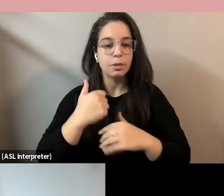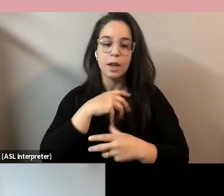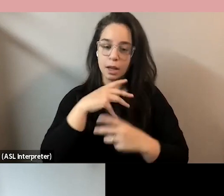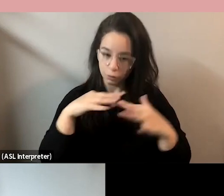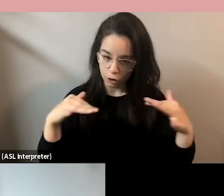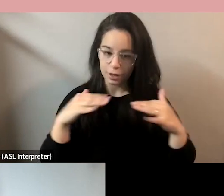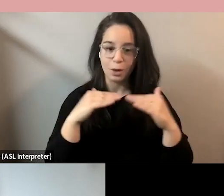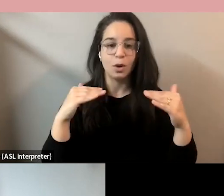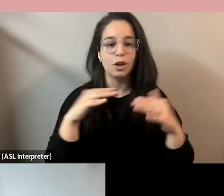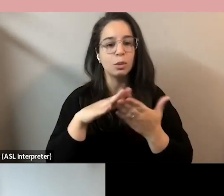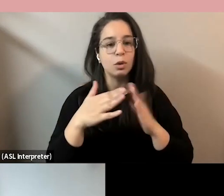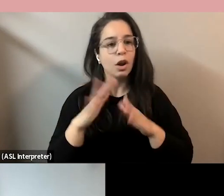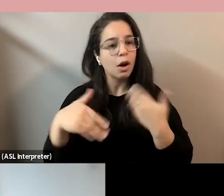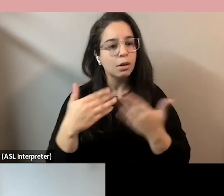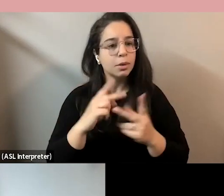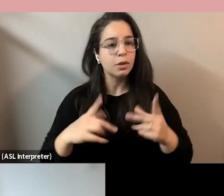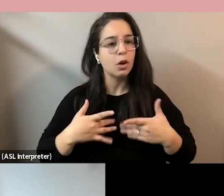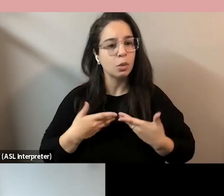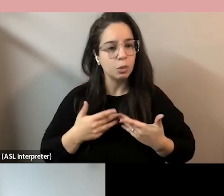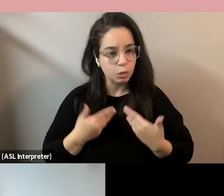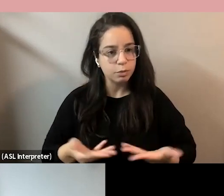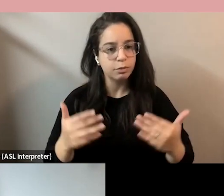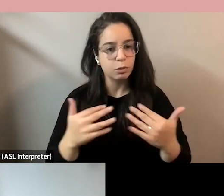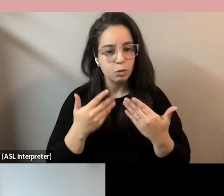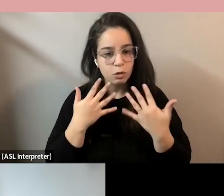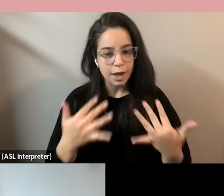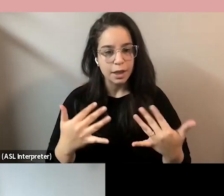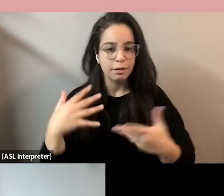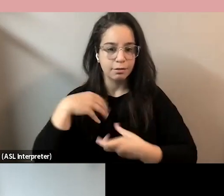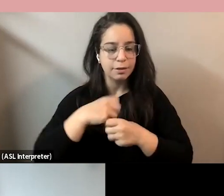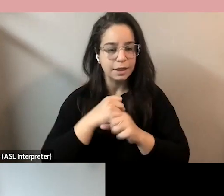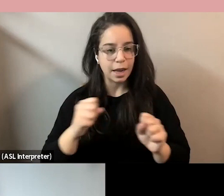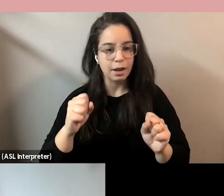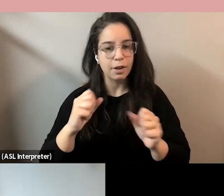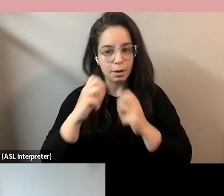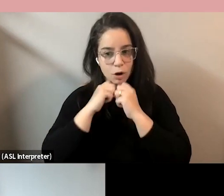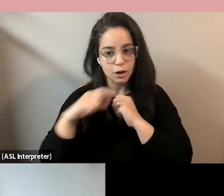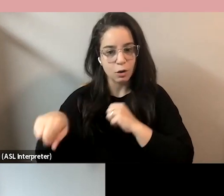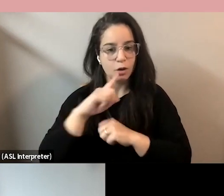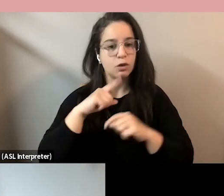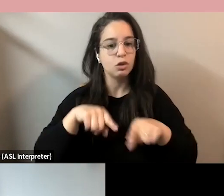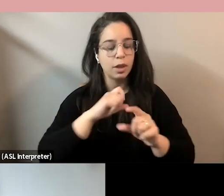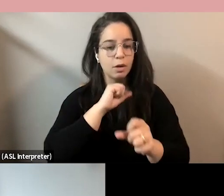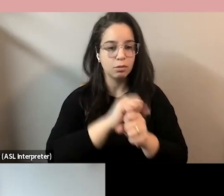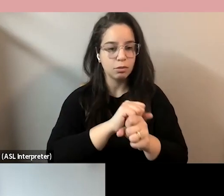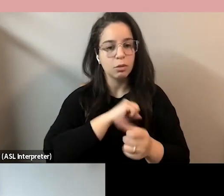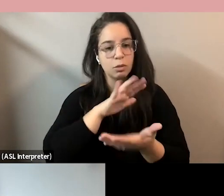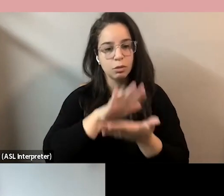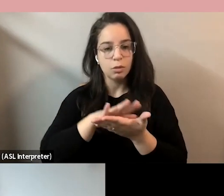community where all can feel welcome safe accepted and appreciated in their learning teaching research and work